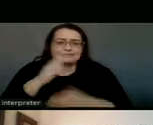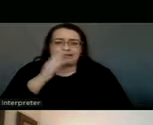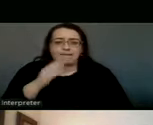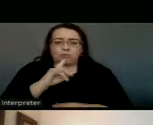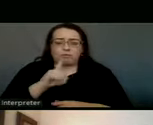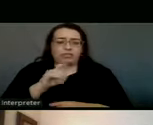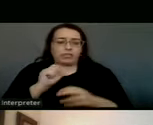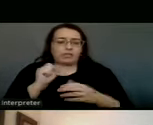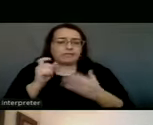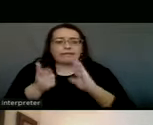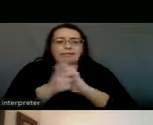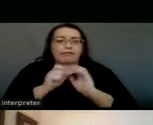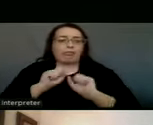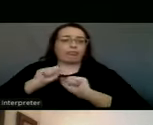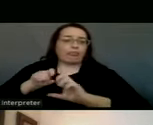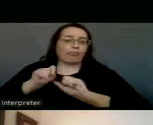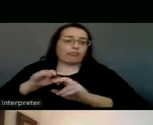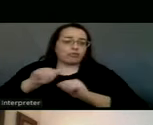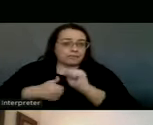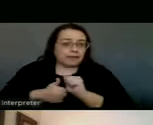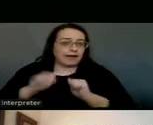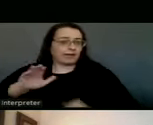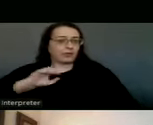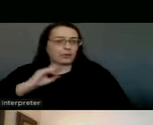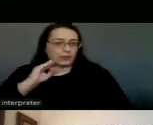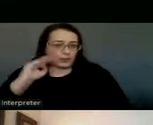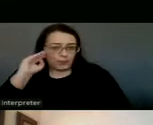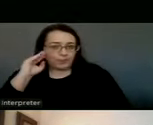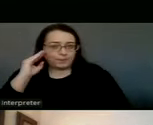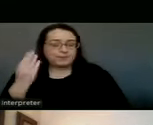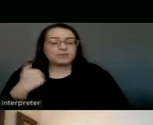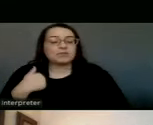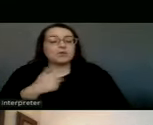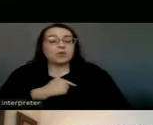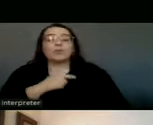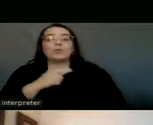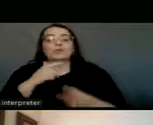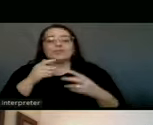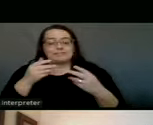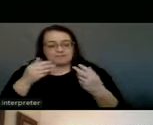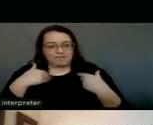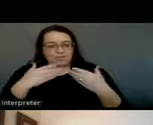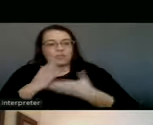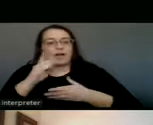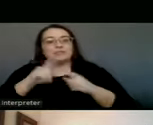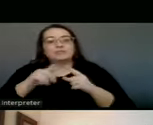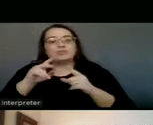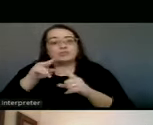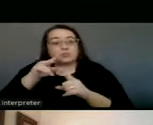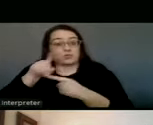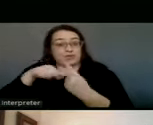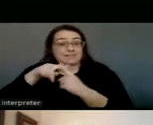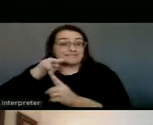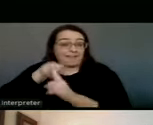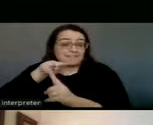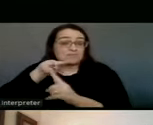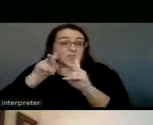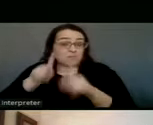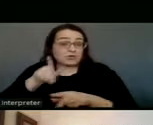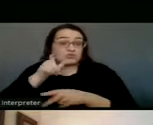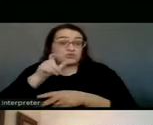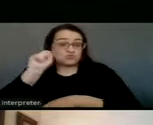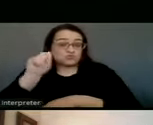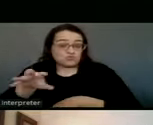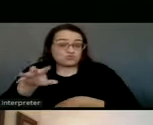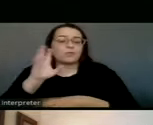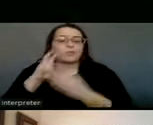So what this does is enable the city to enforce against the person that actually does the dumping. That's why we've installed in